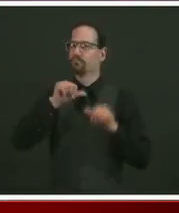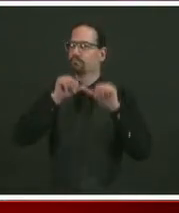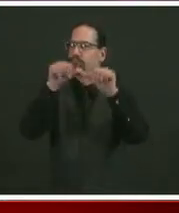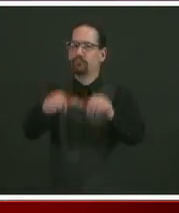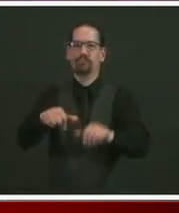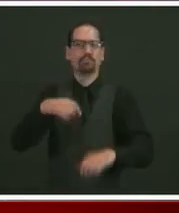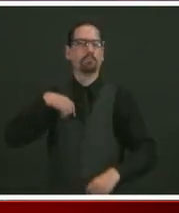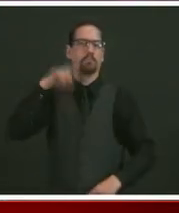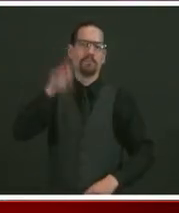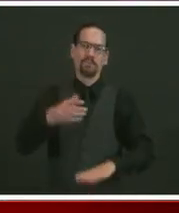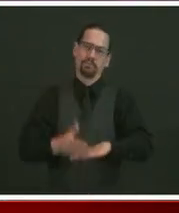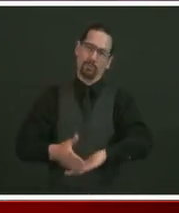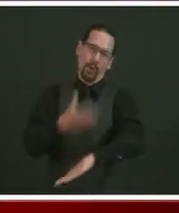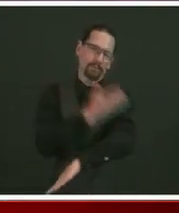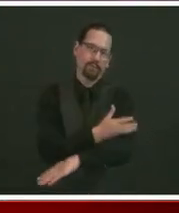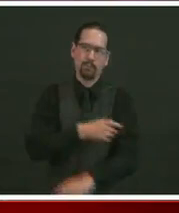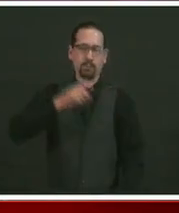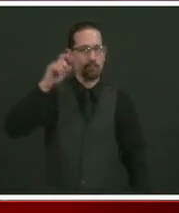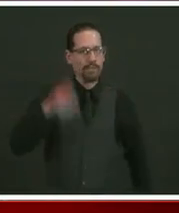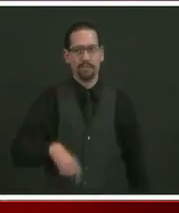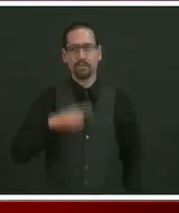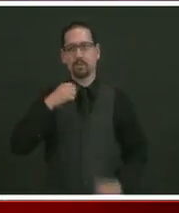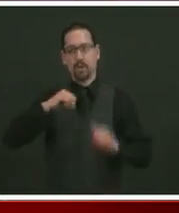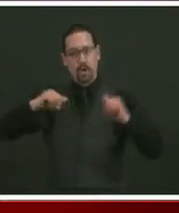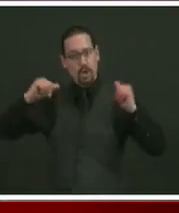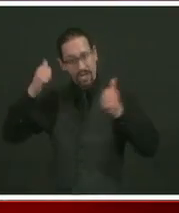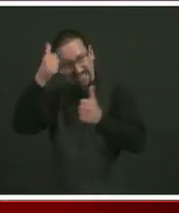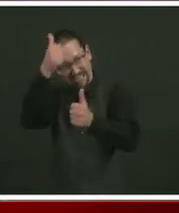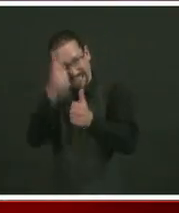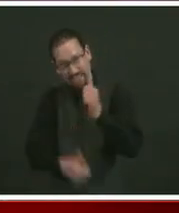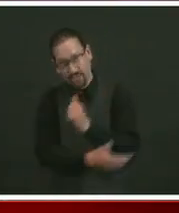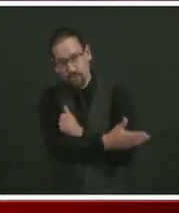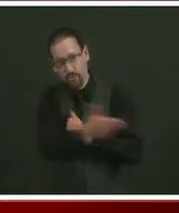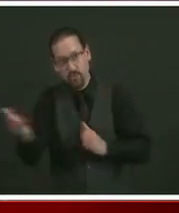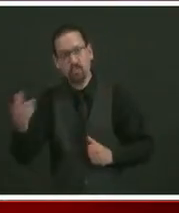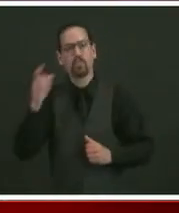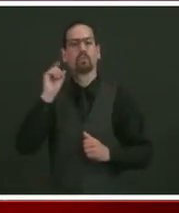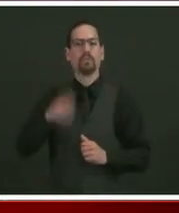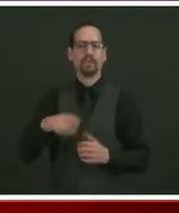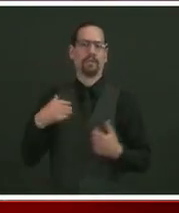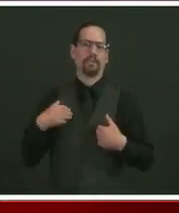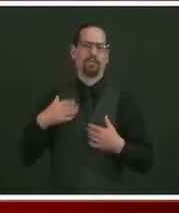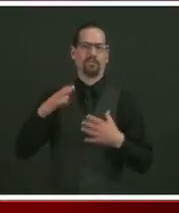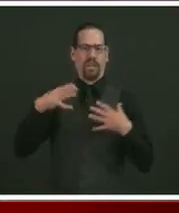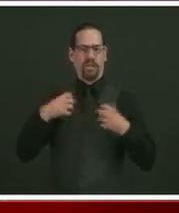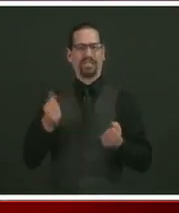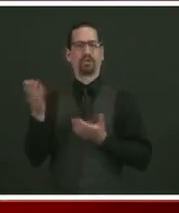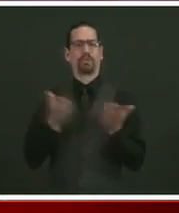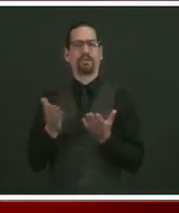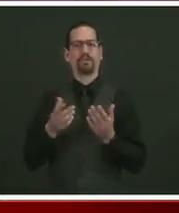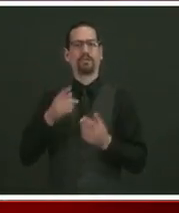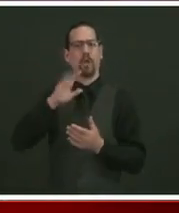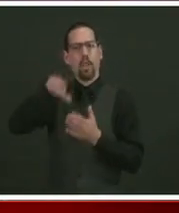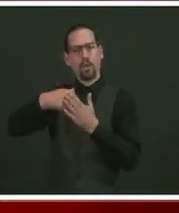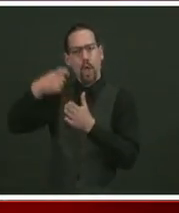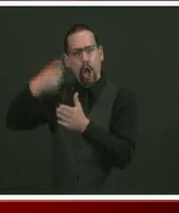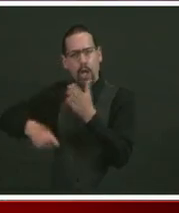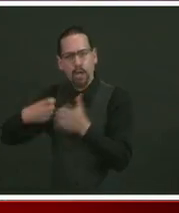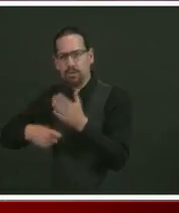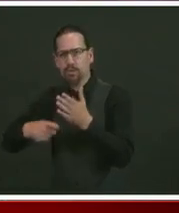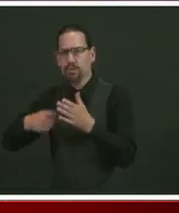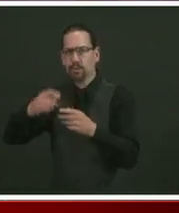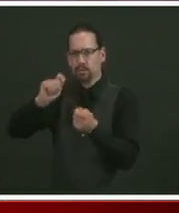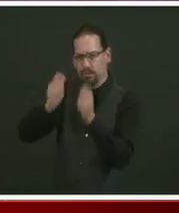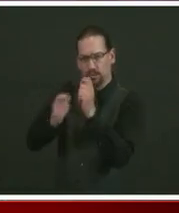costs, and build on the strength of our size and have a more coordinated, integrated system. I also want to